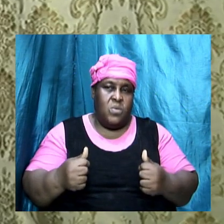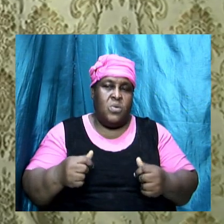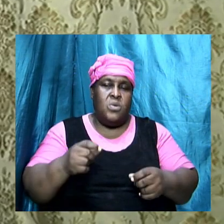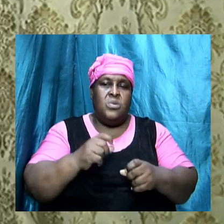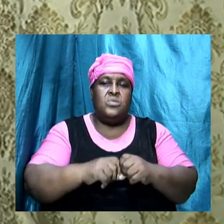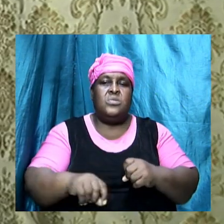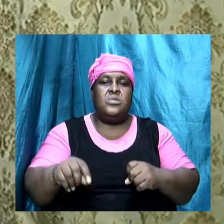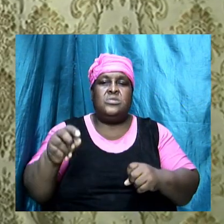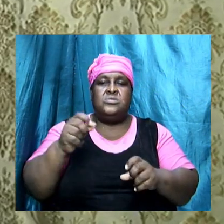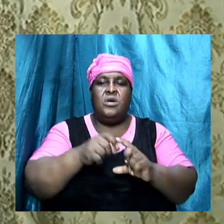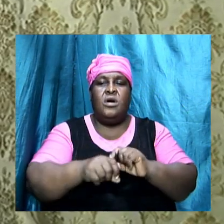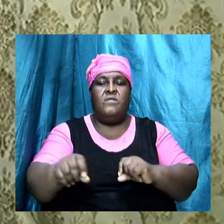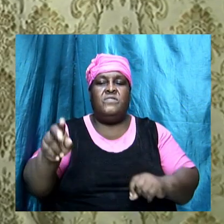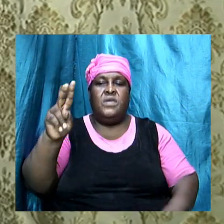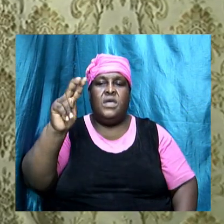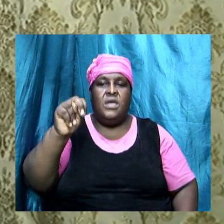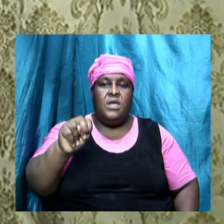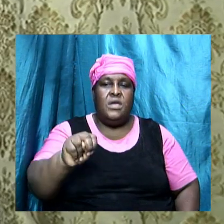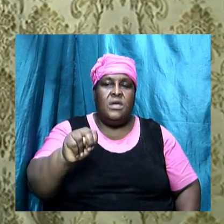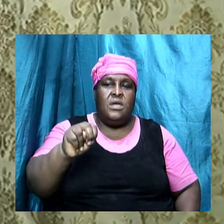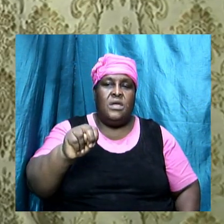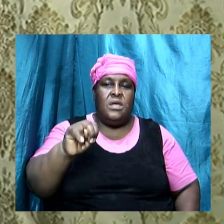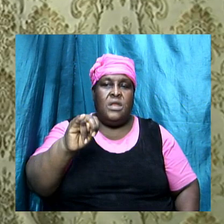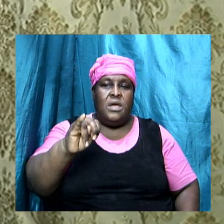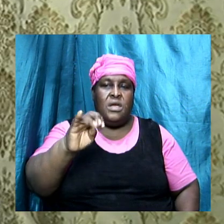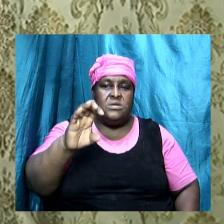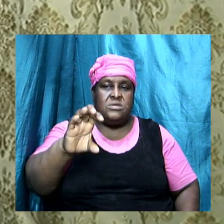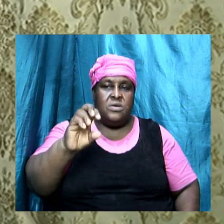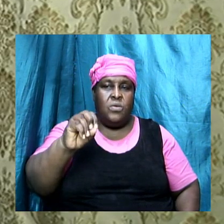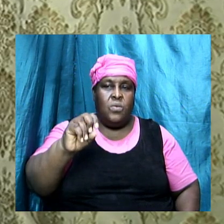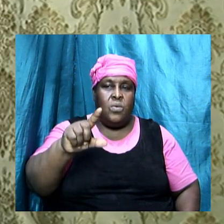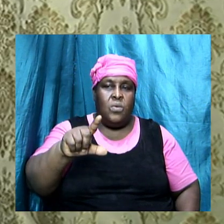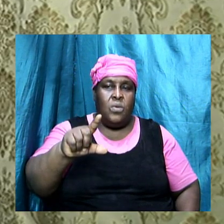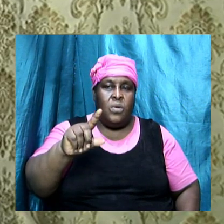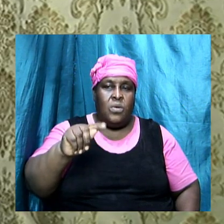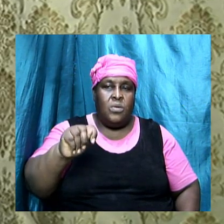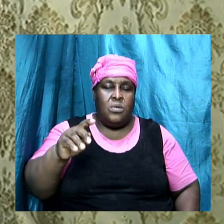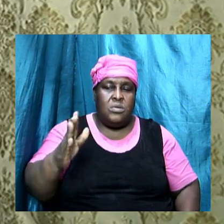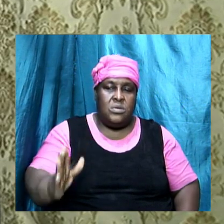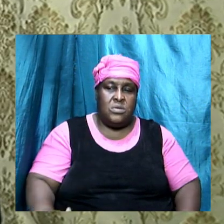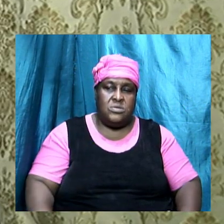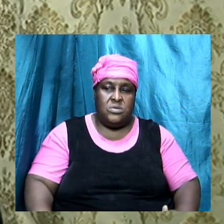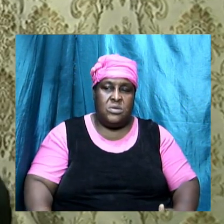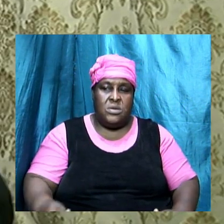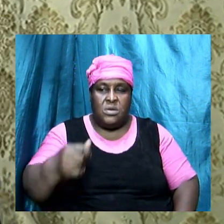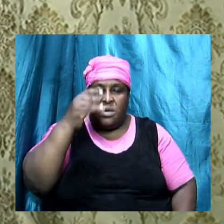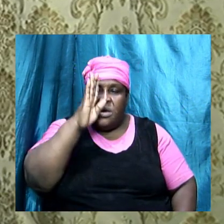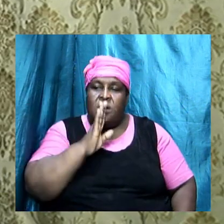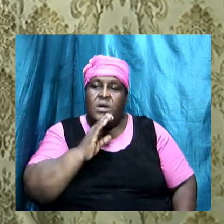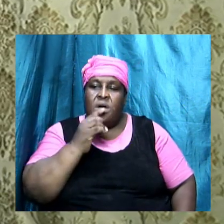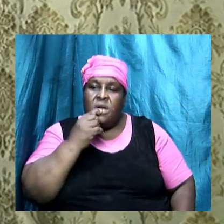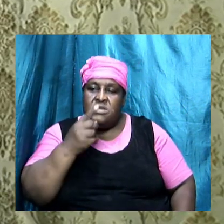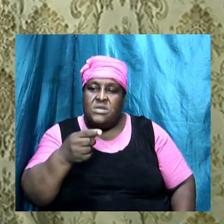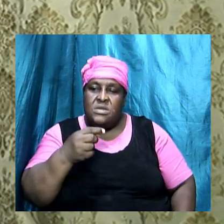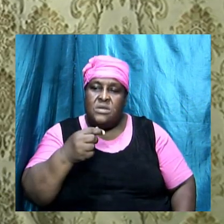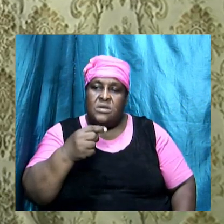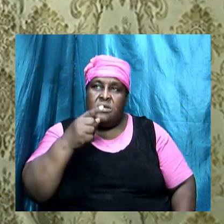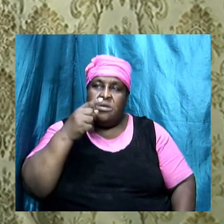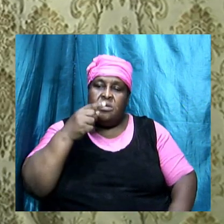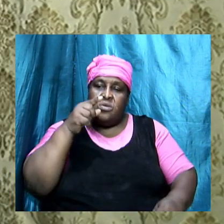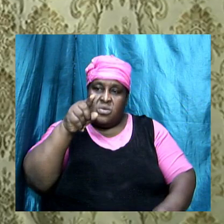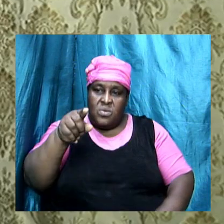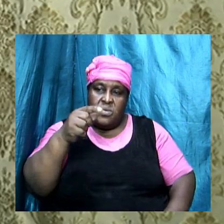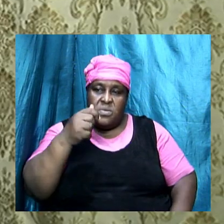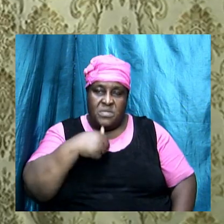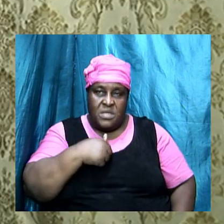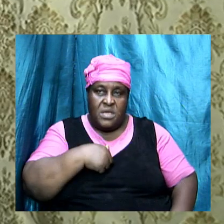just a case of dislike, it was a case of actual hatred, God said the thing I hate, what is it